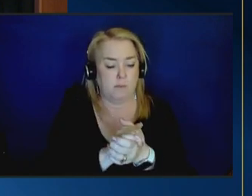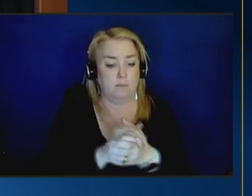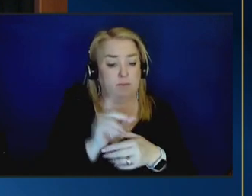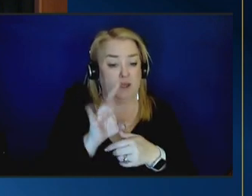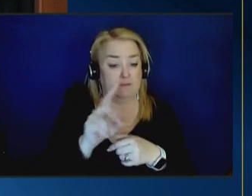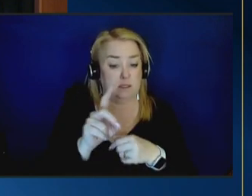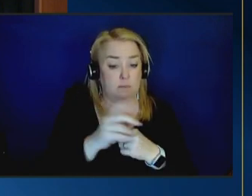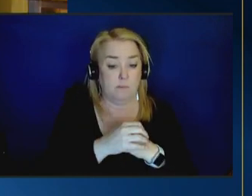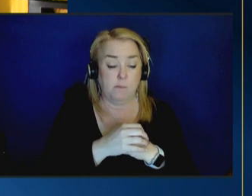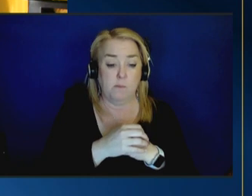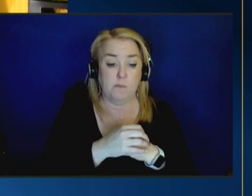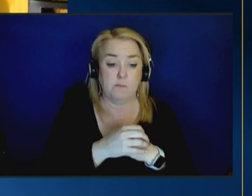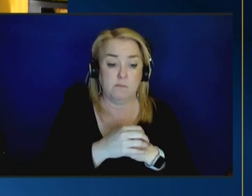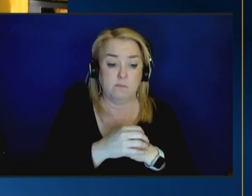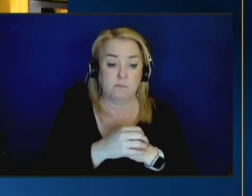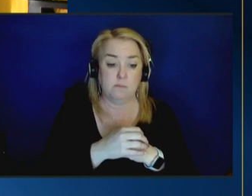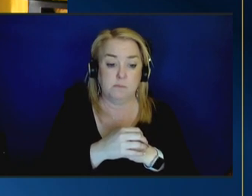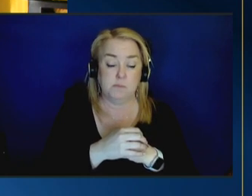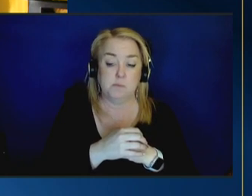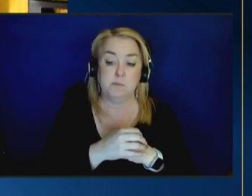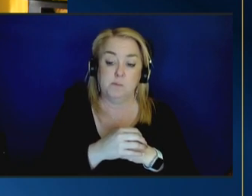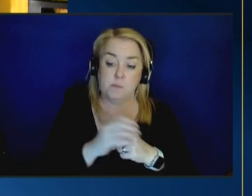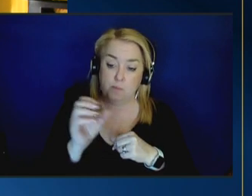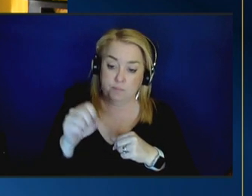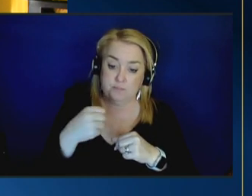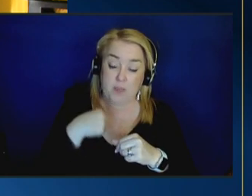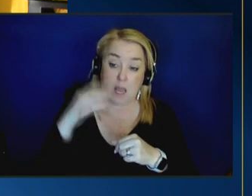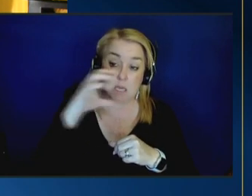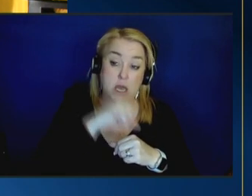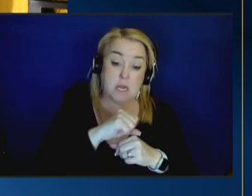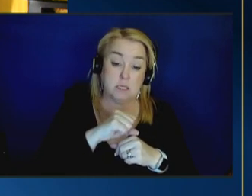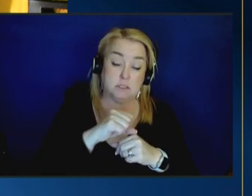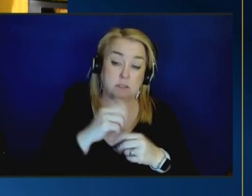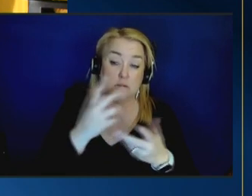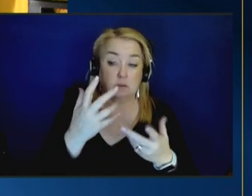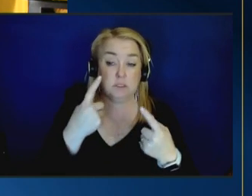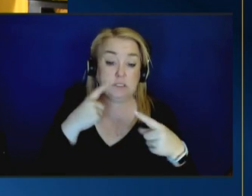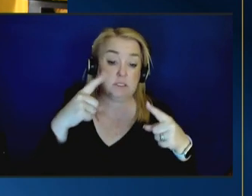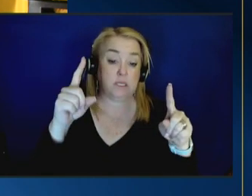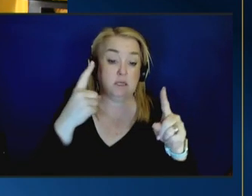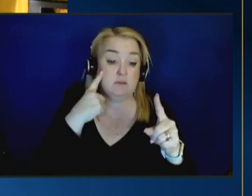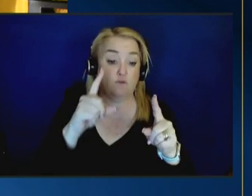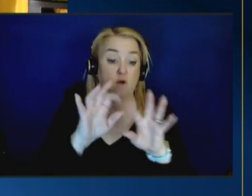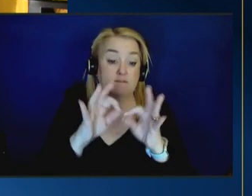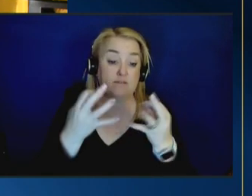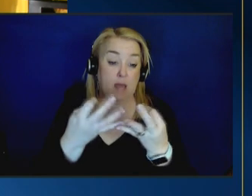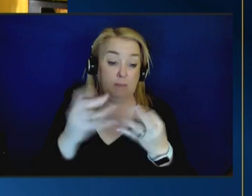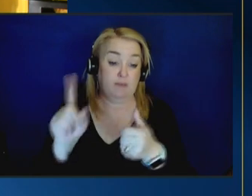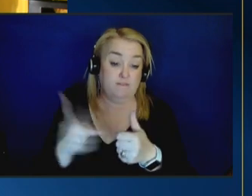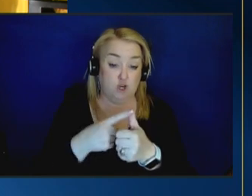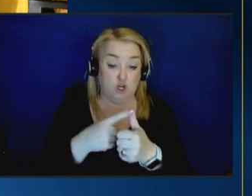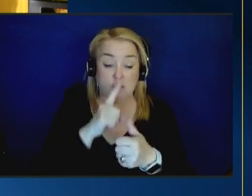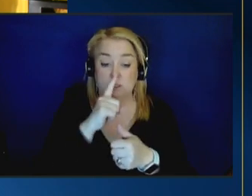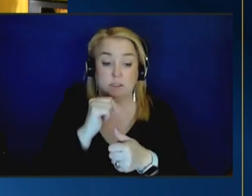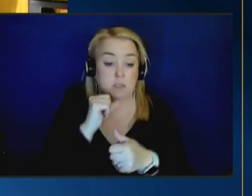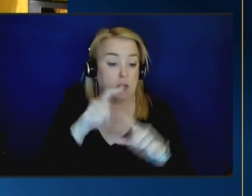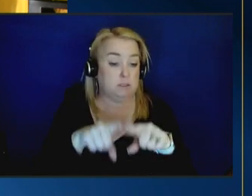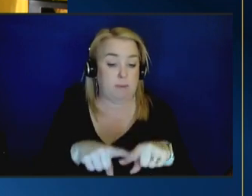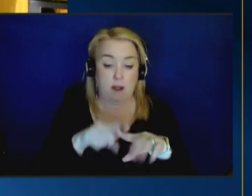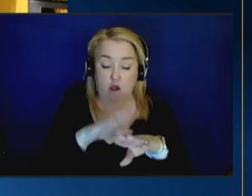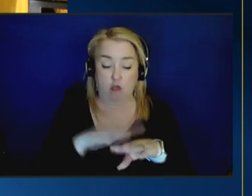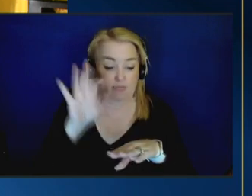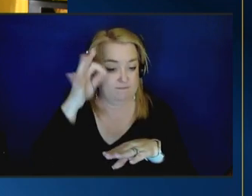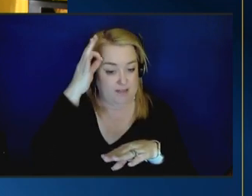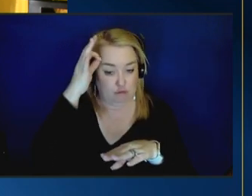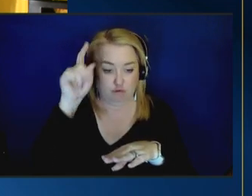well i guess i would say that the success of family first um isn't just dependent on the federal government the children's bureau